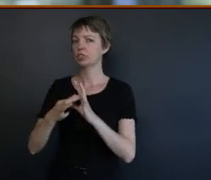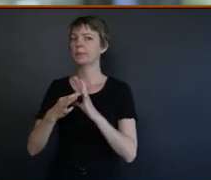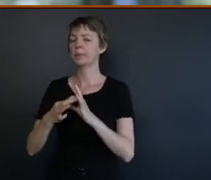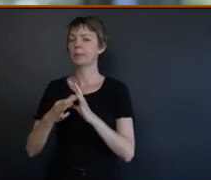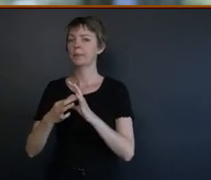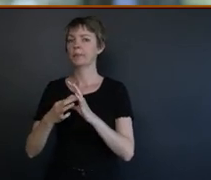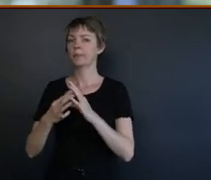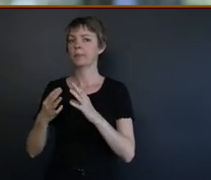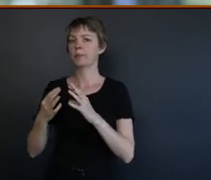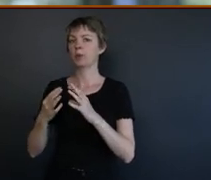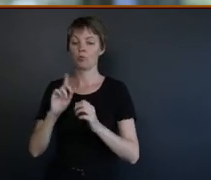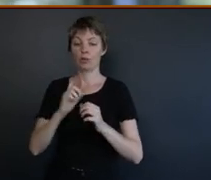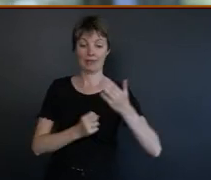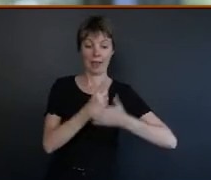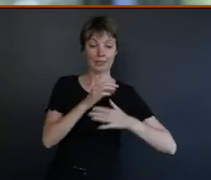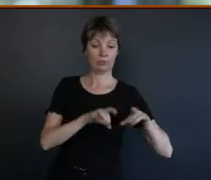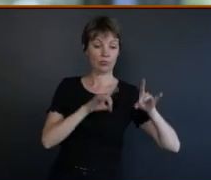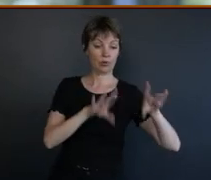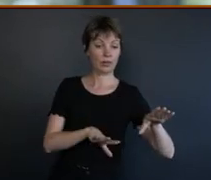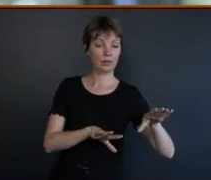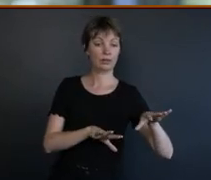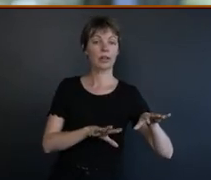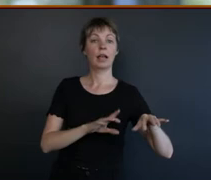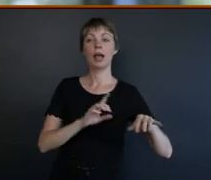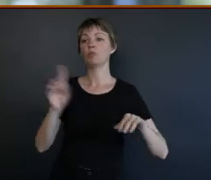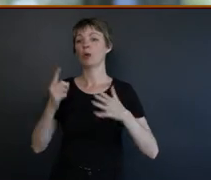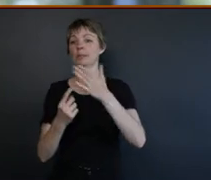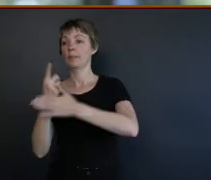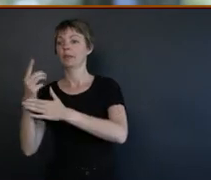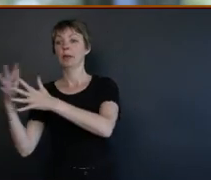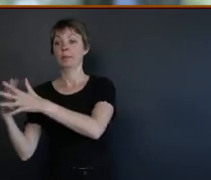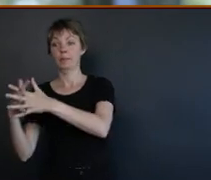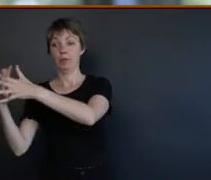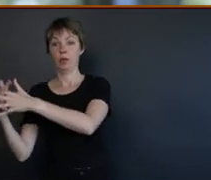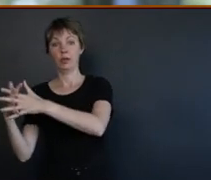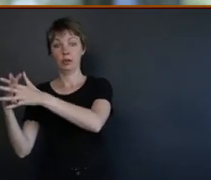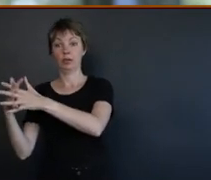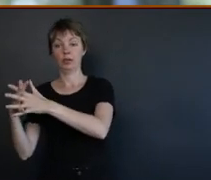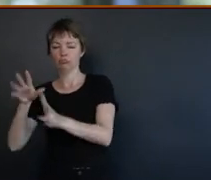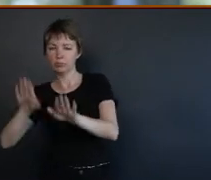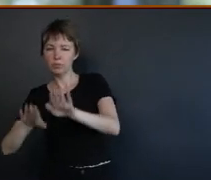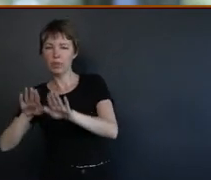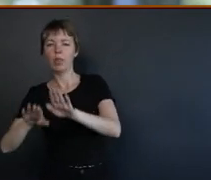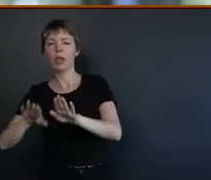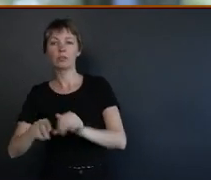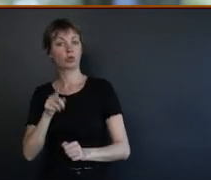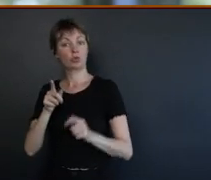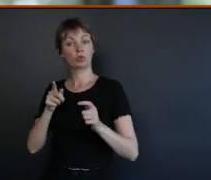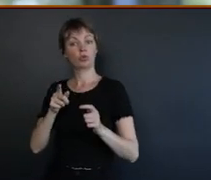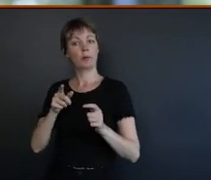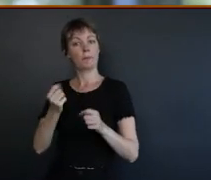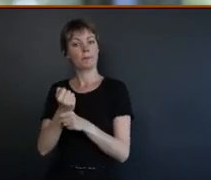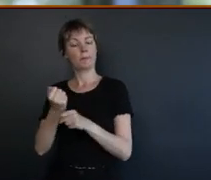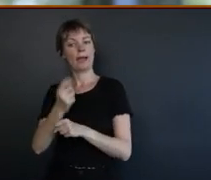what was going on in Australia and also the US. And I think, you know, you really raised the profile